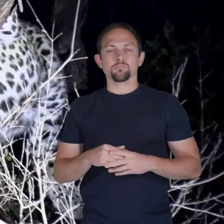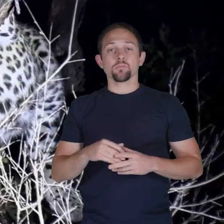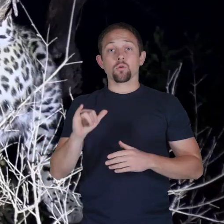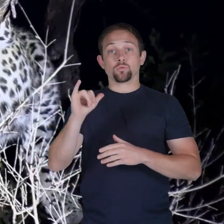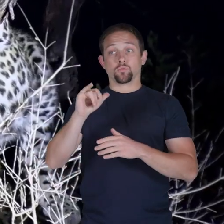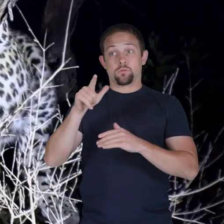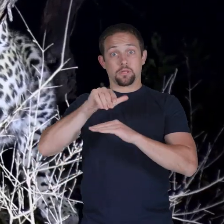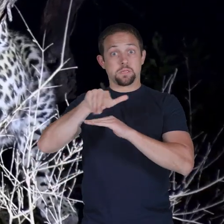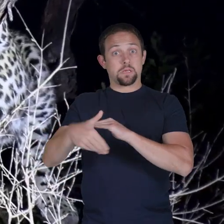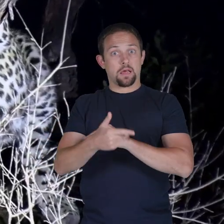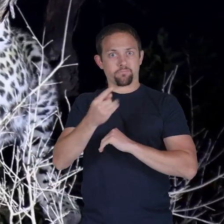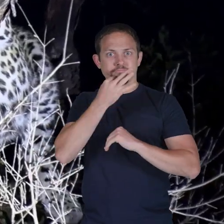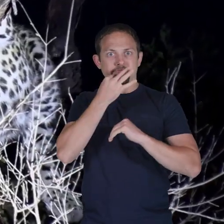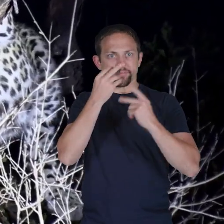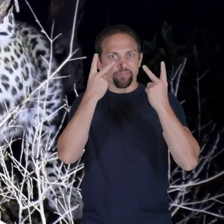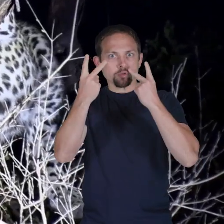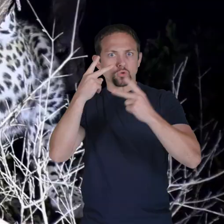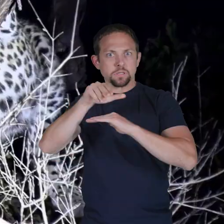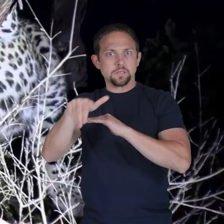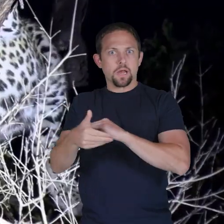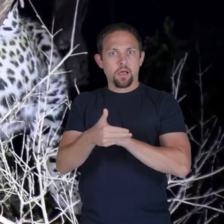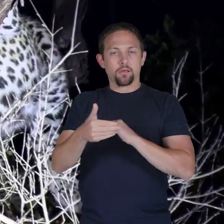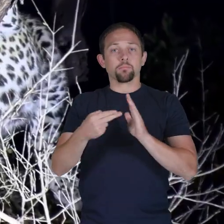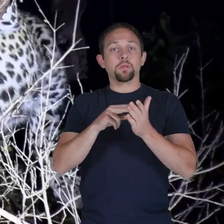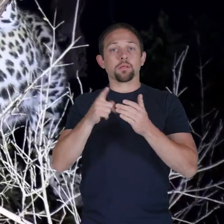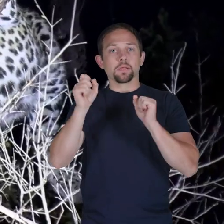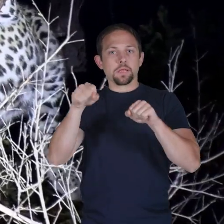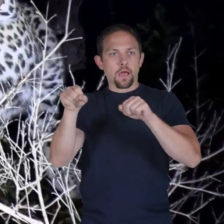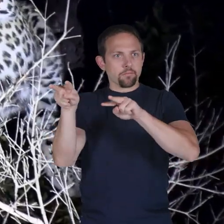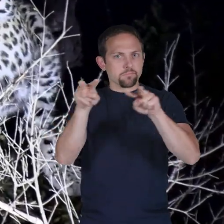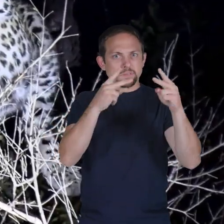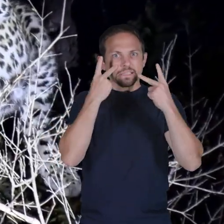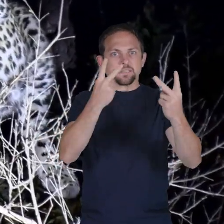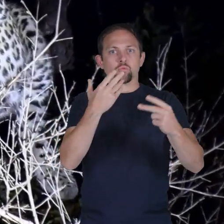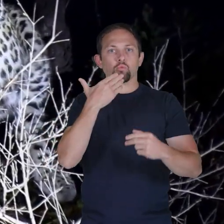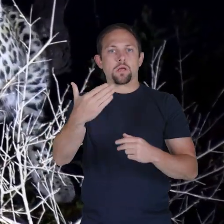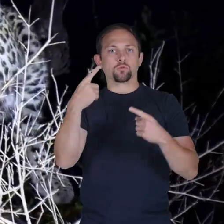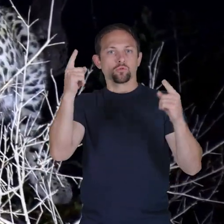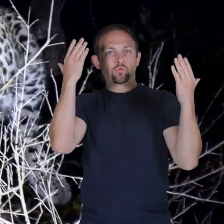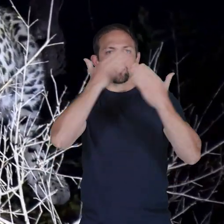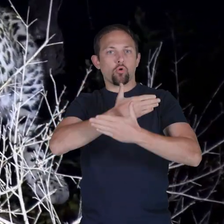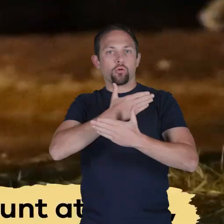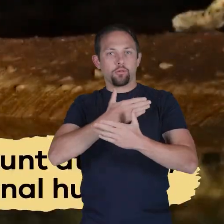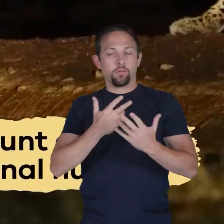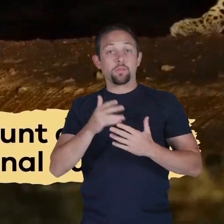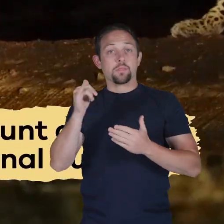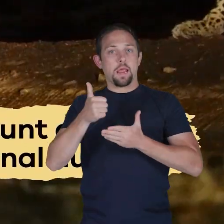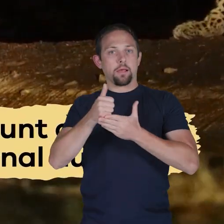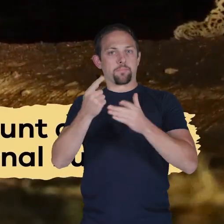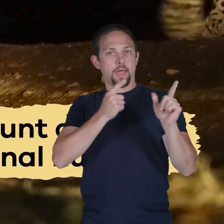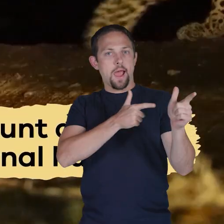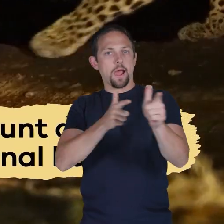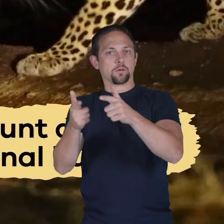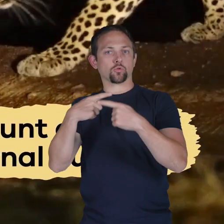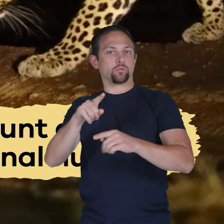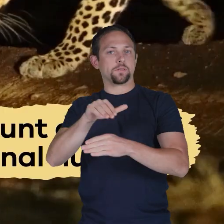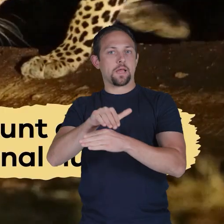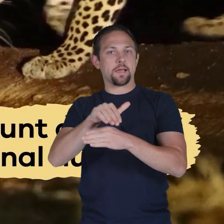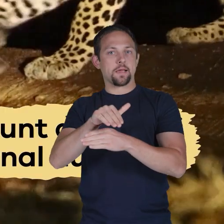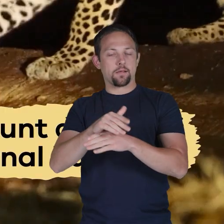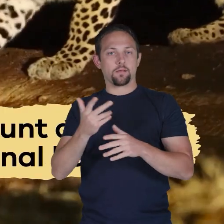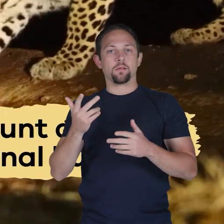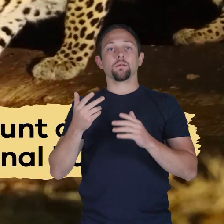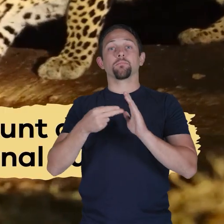they also have excellent night vision which lets them see well in the dark this helps them hunt at night